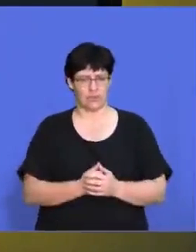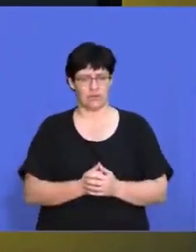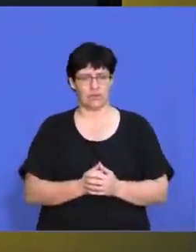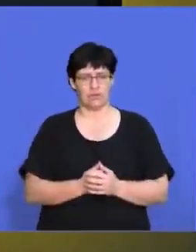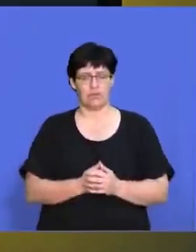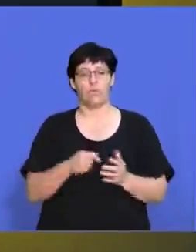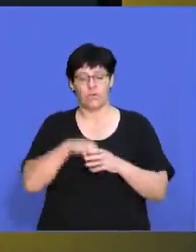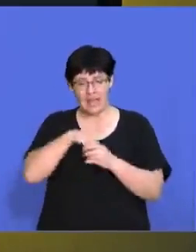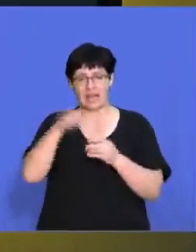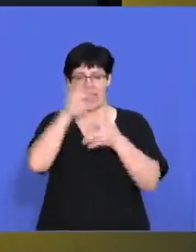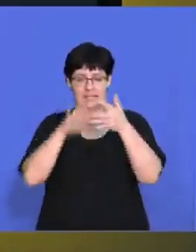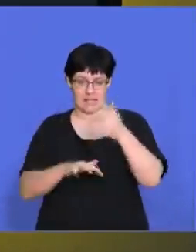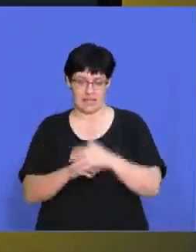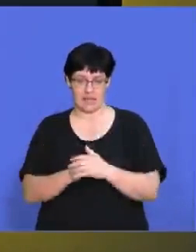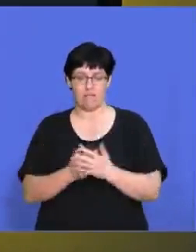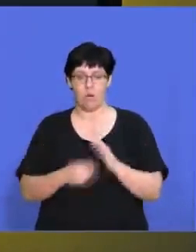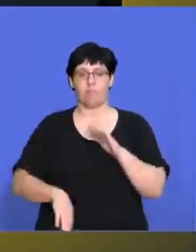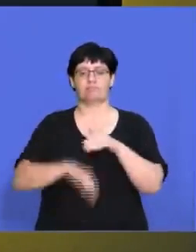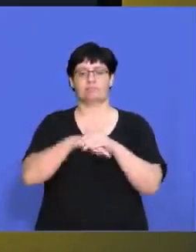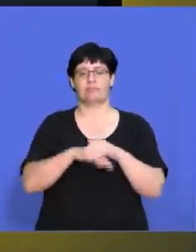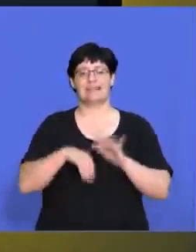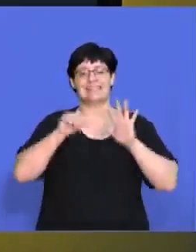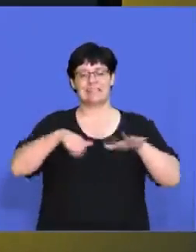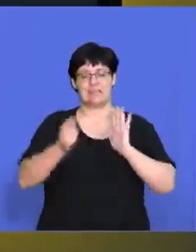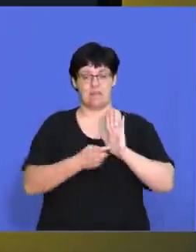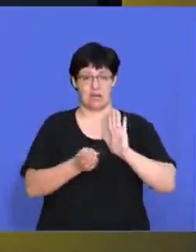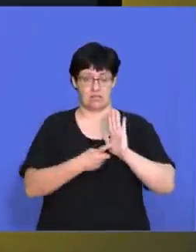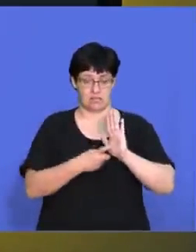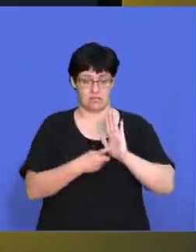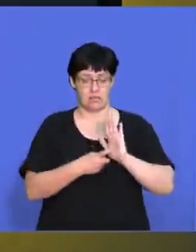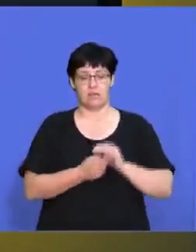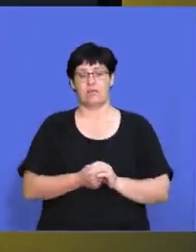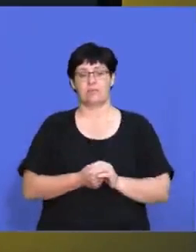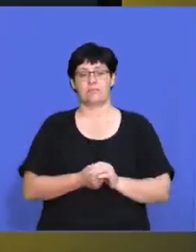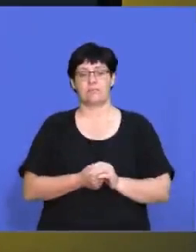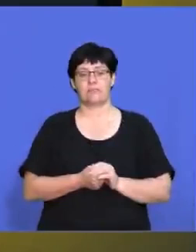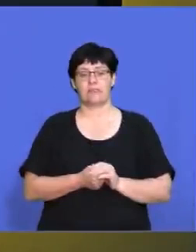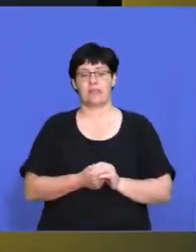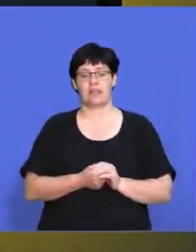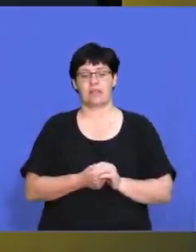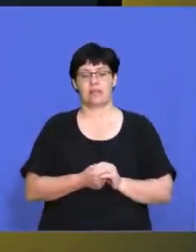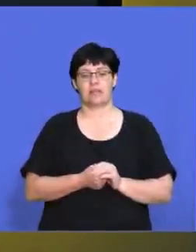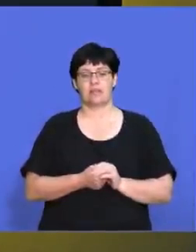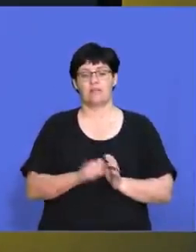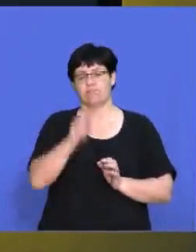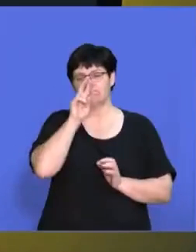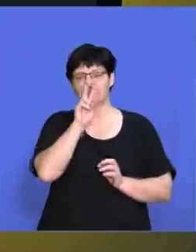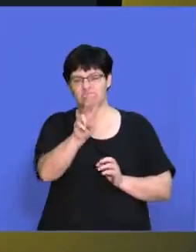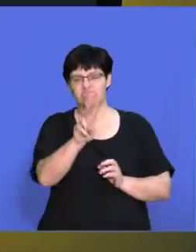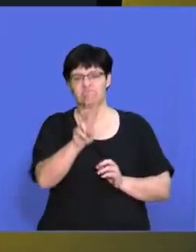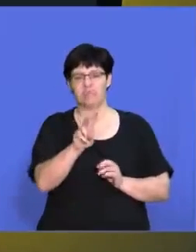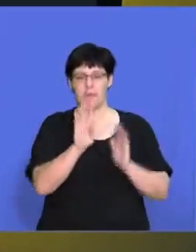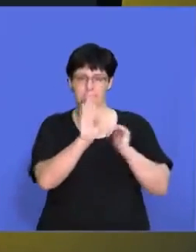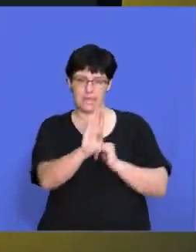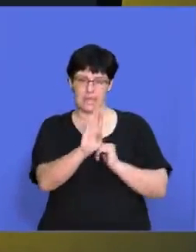this is for a maximum of 16 marks. But you could look in in your in your Section B questions. could range